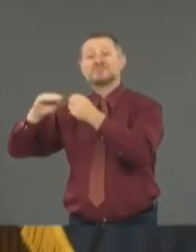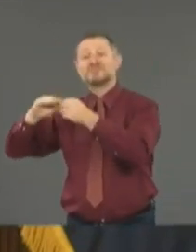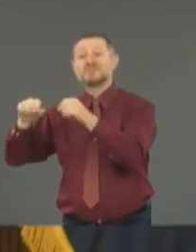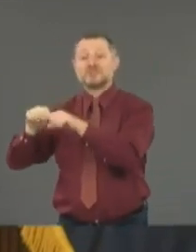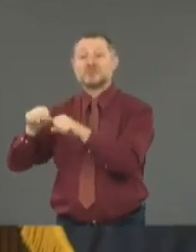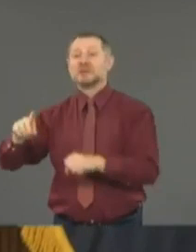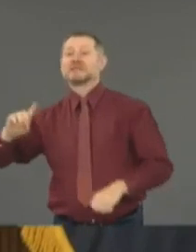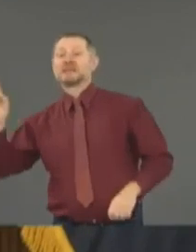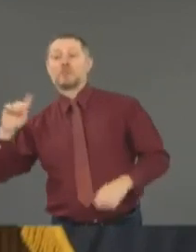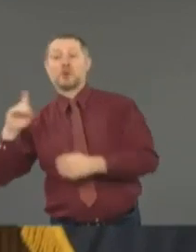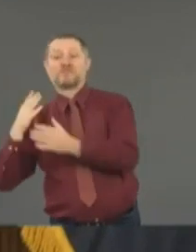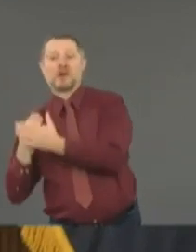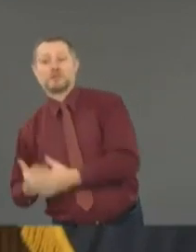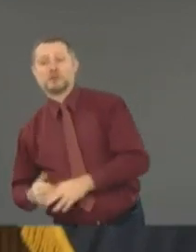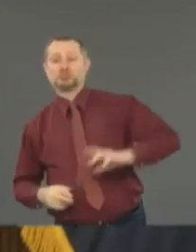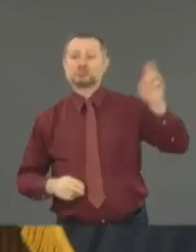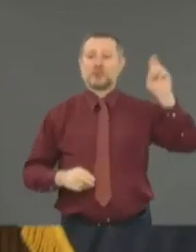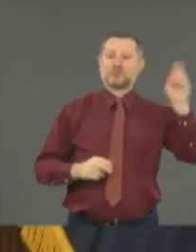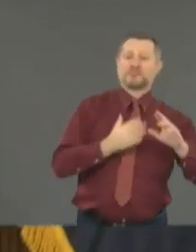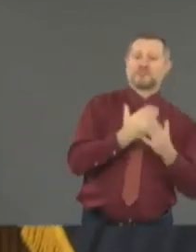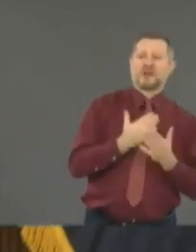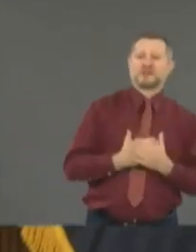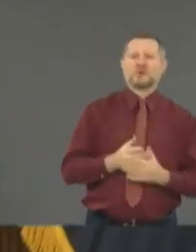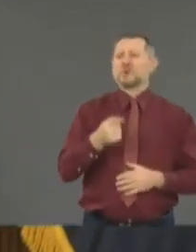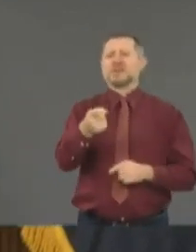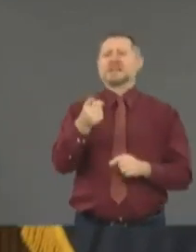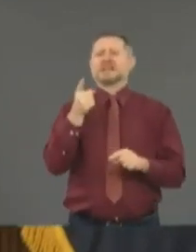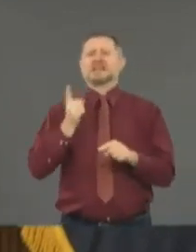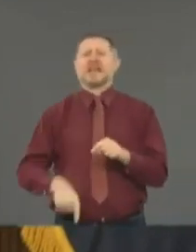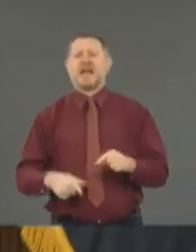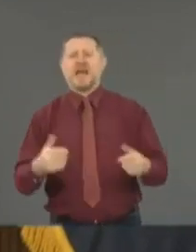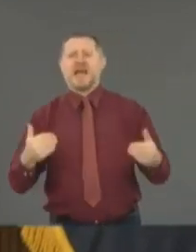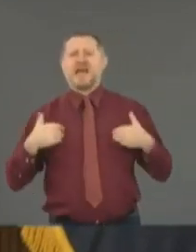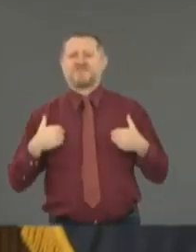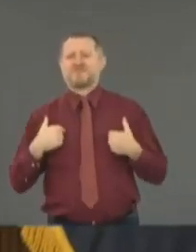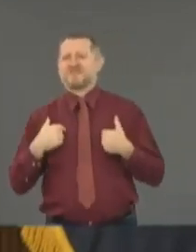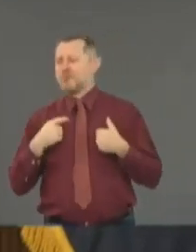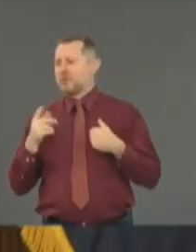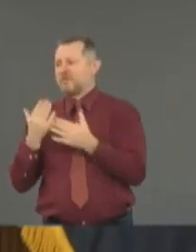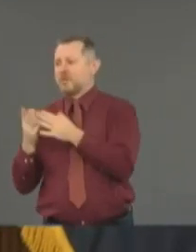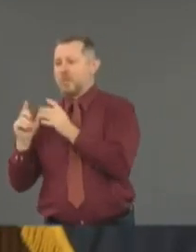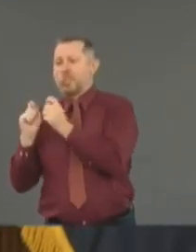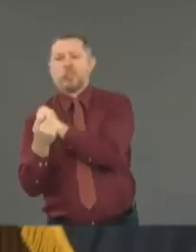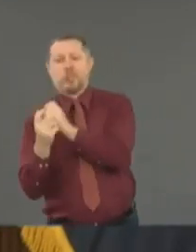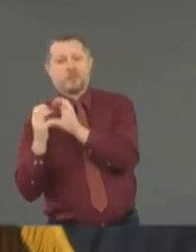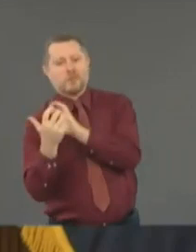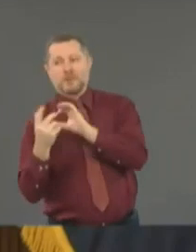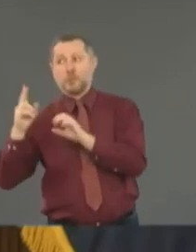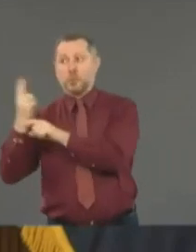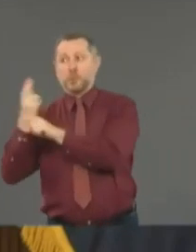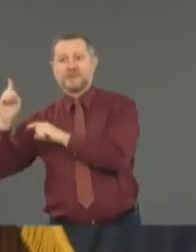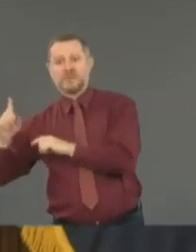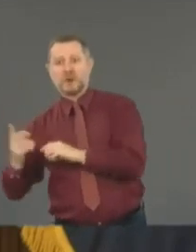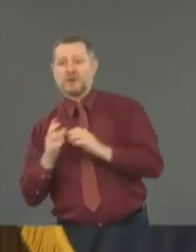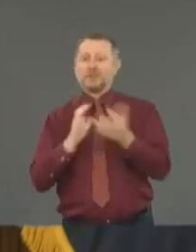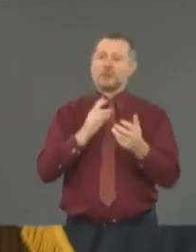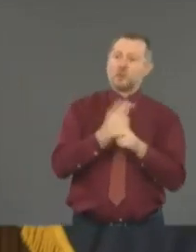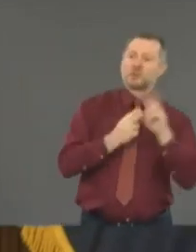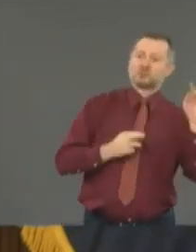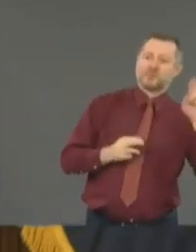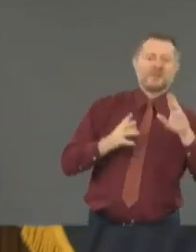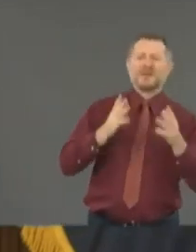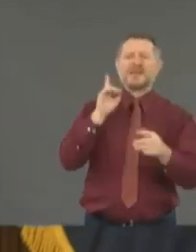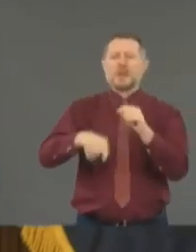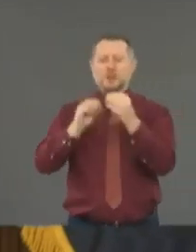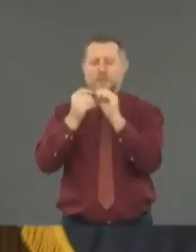Republican facts. You can't have a Democratic fact and you can't have a Republican fact. A fact is a fact. A number is a number. You can't change